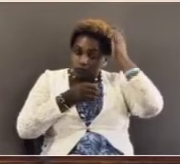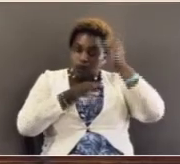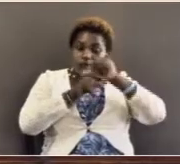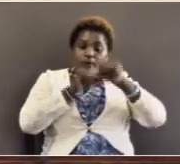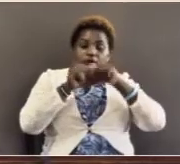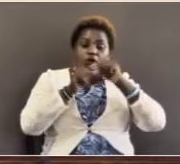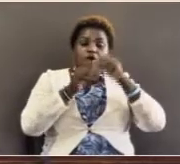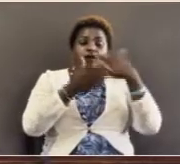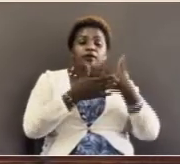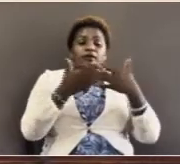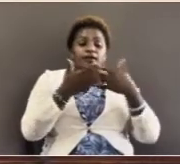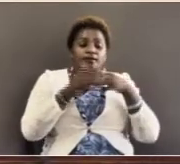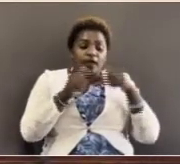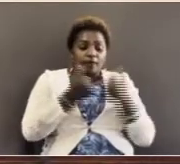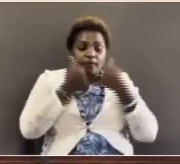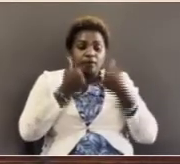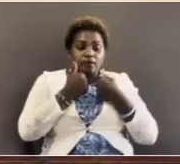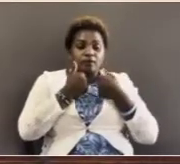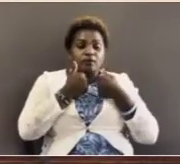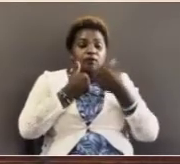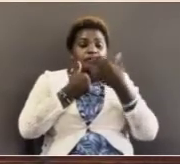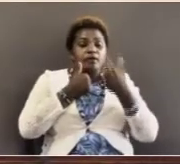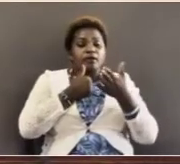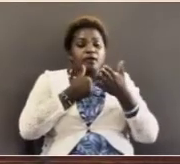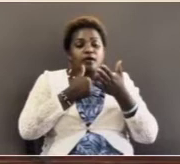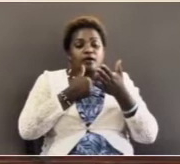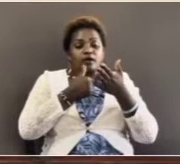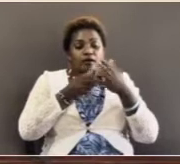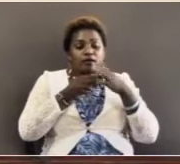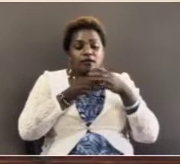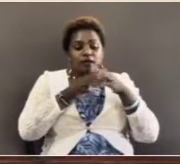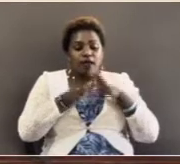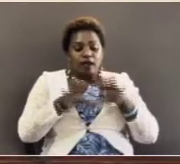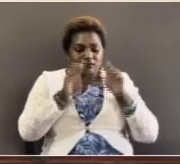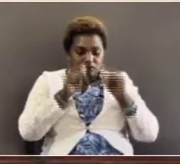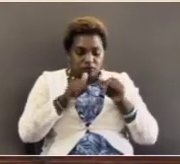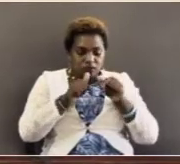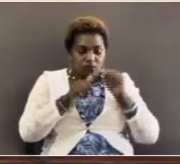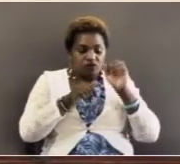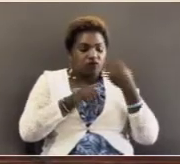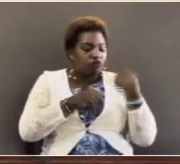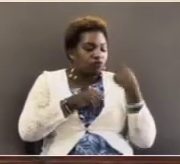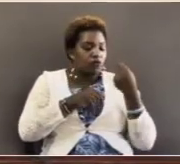all the things that have happened there the last few days.